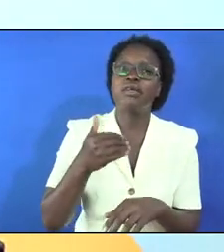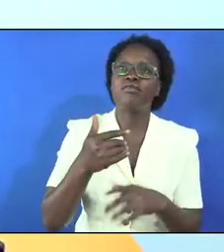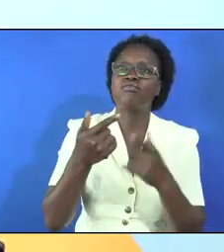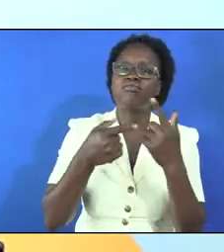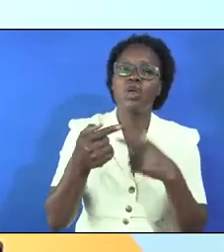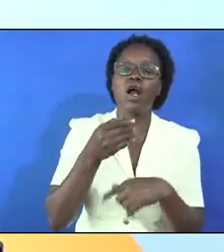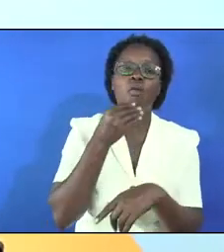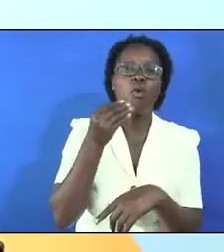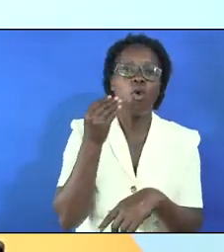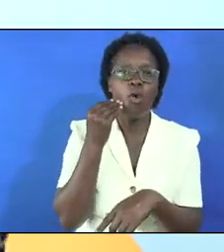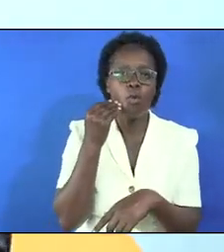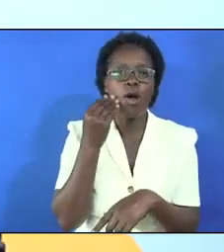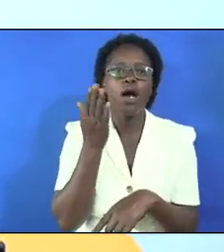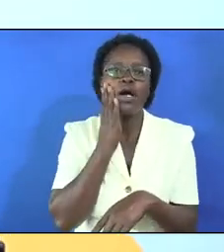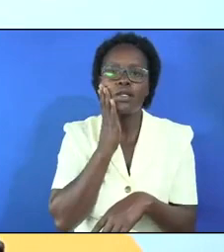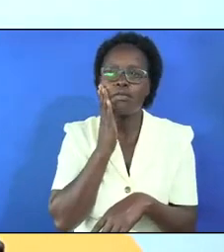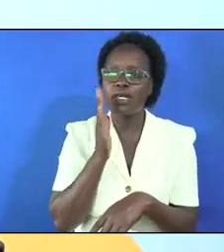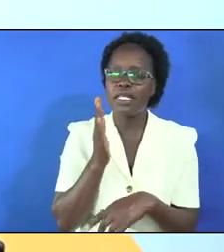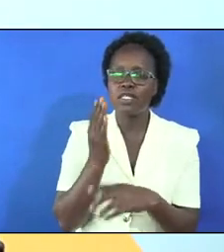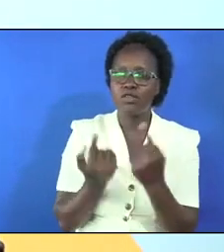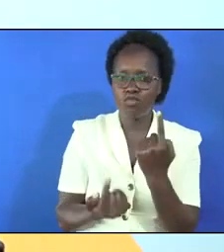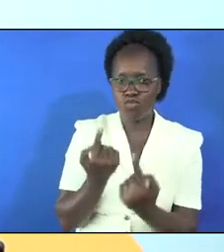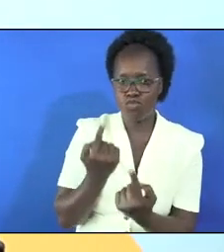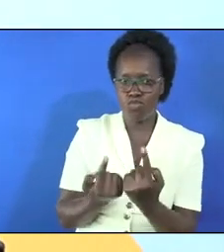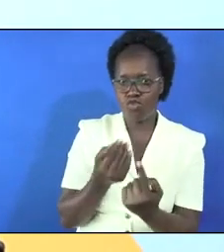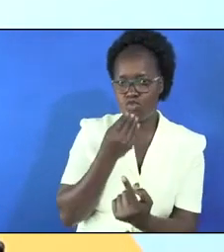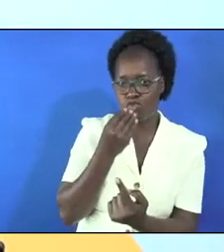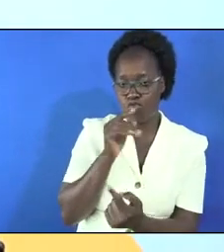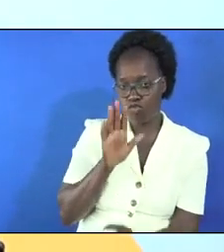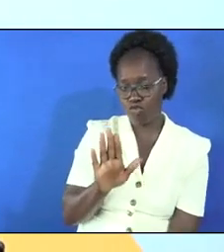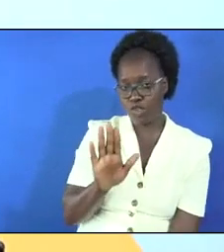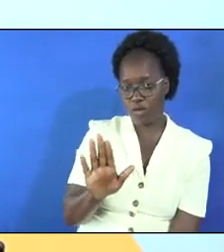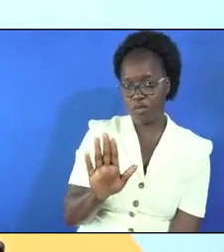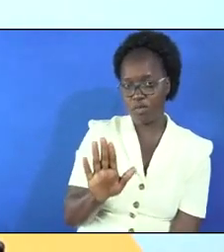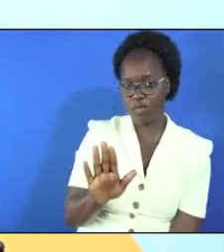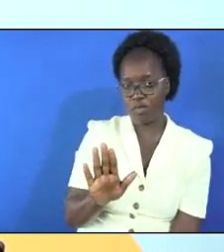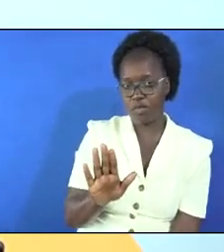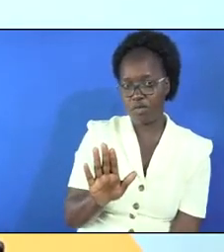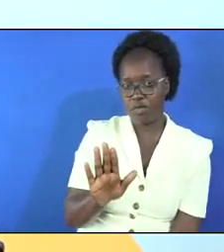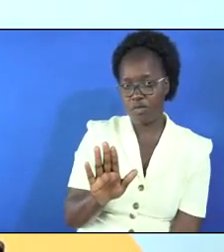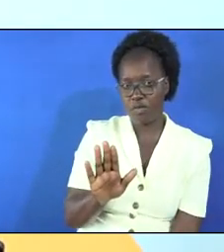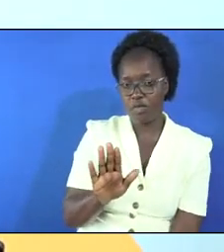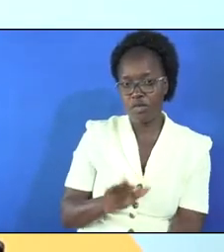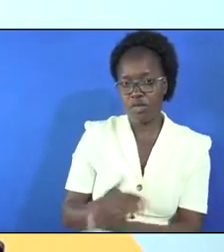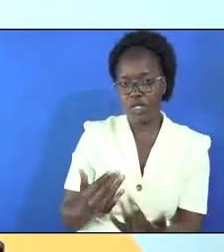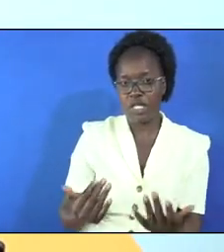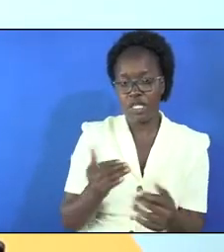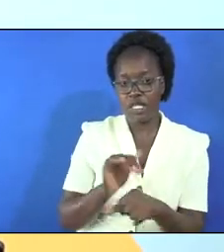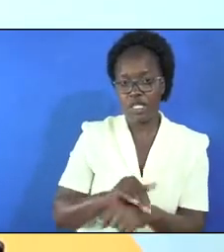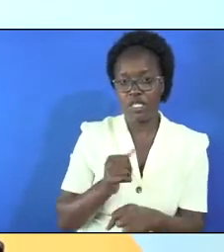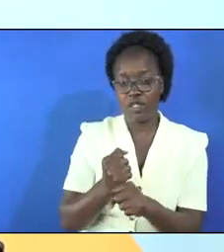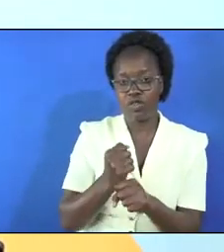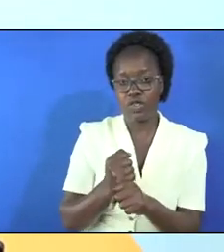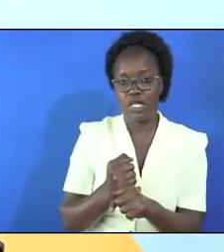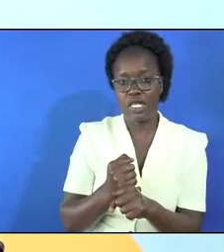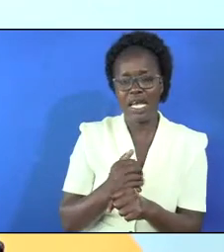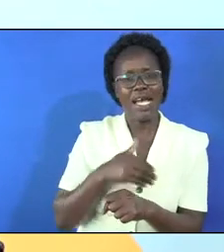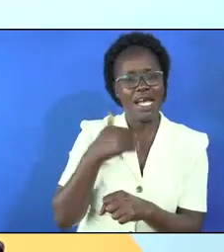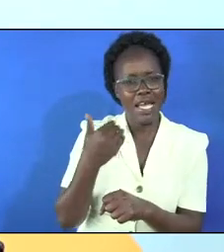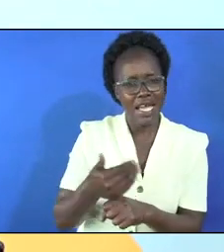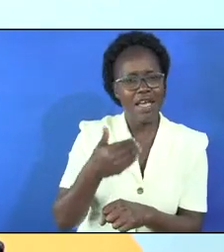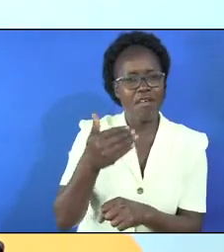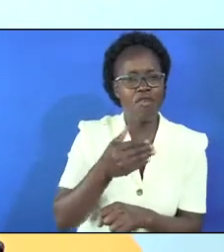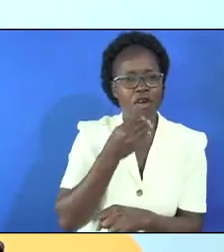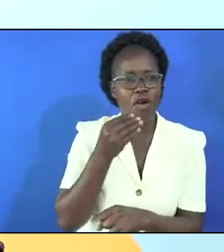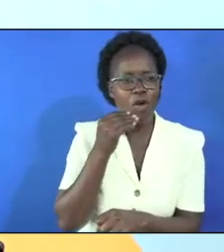he will come home and the mother prepares food for him the good thing he was doing that he was ever